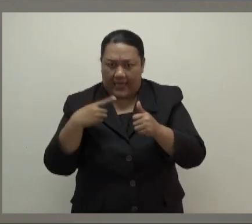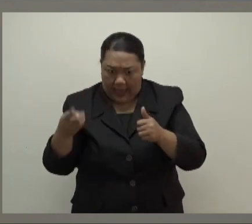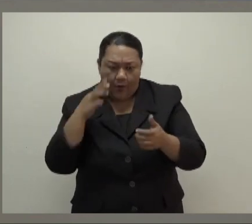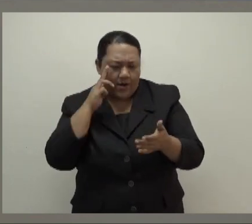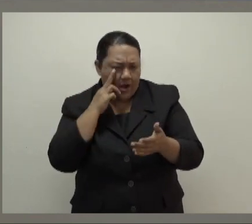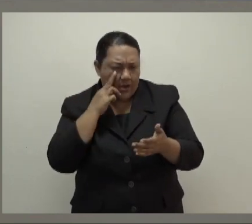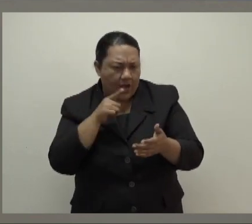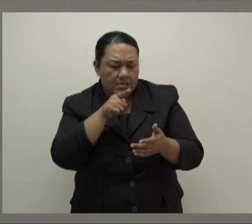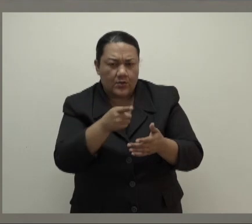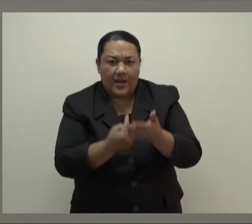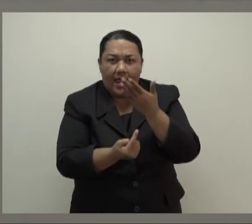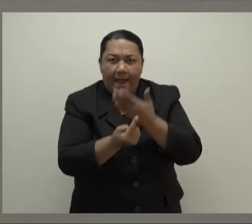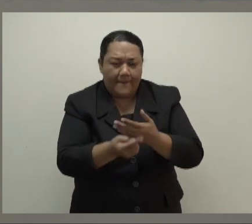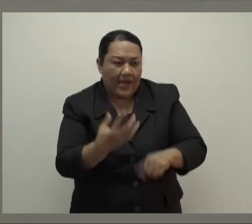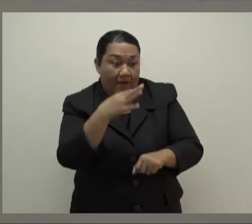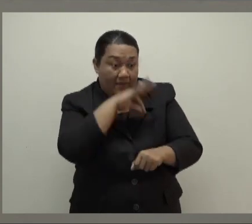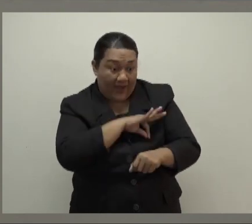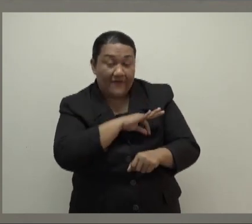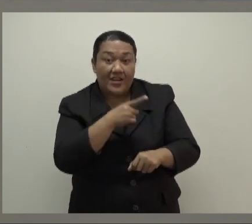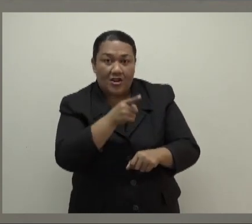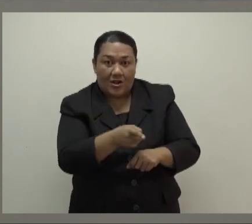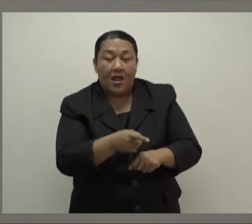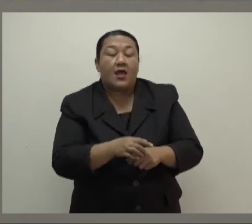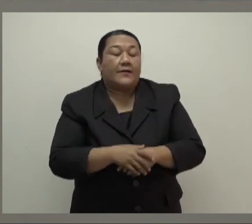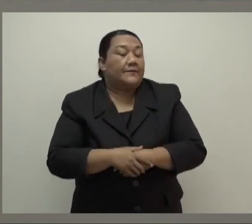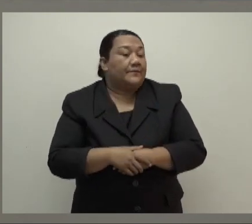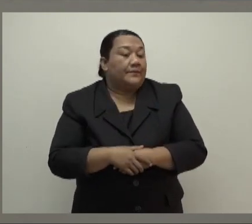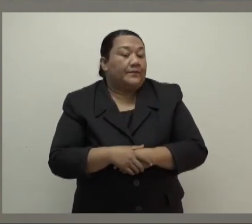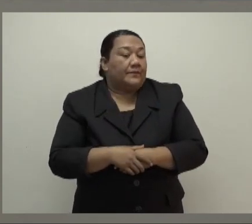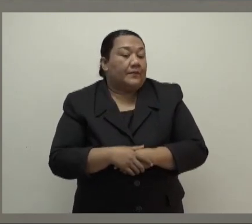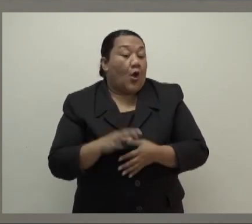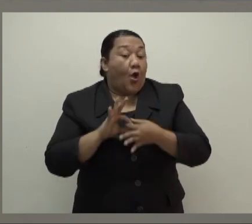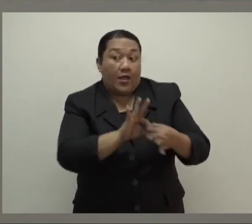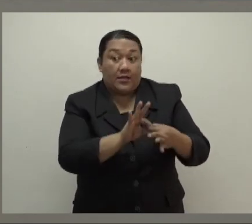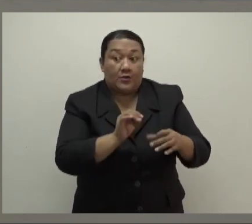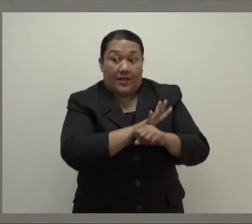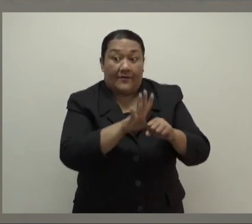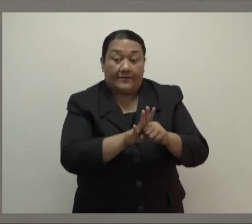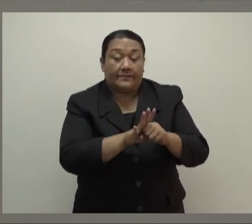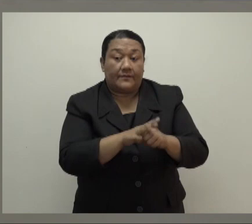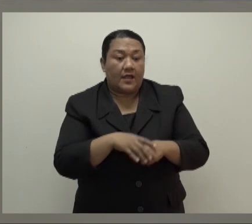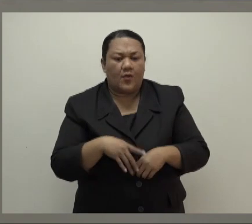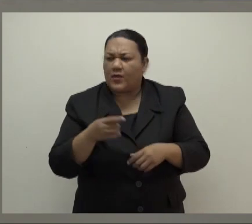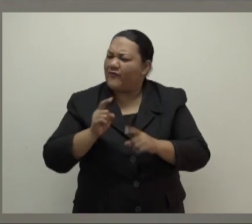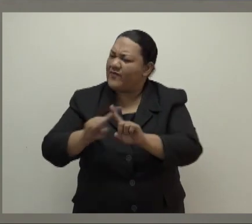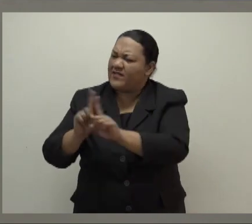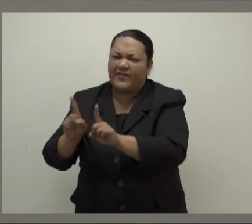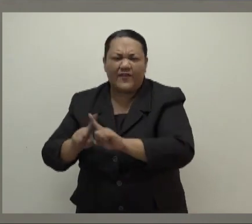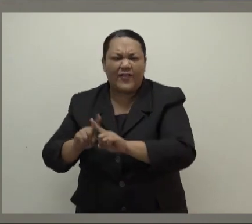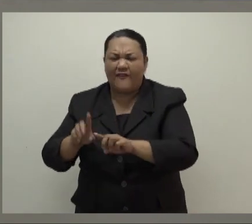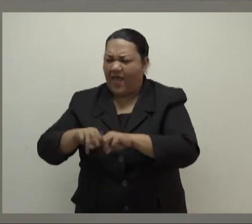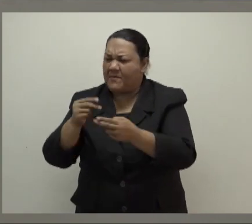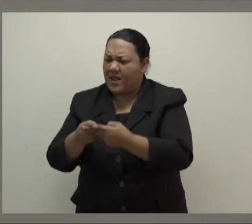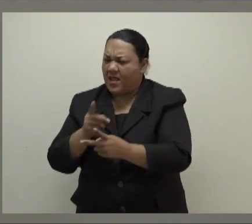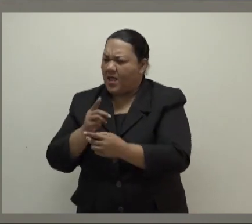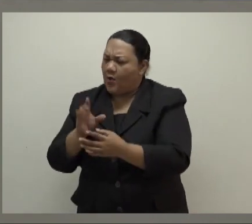that the curfew had other benefits unrelated to the virus itself. We've spoken with many households, in particular, who have told us that they